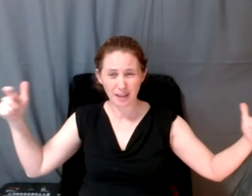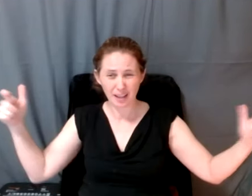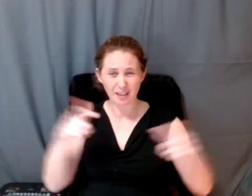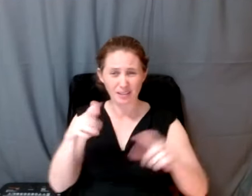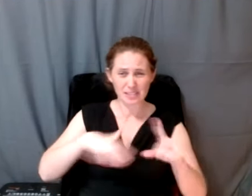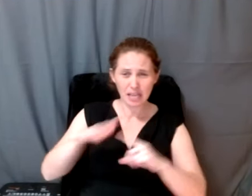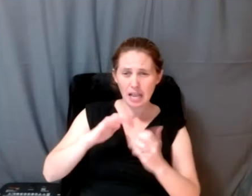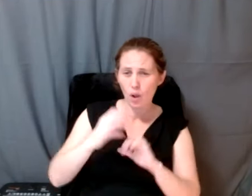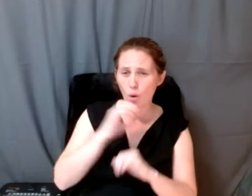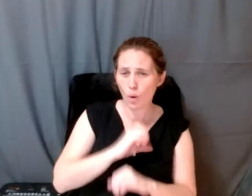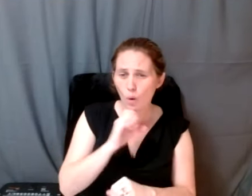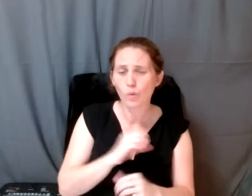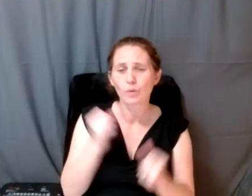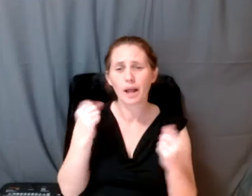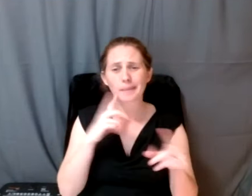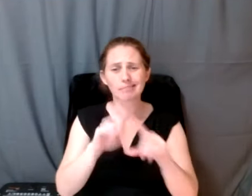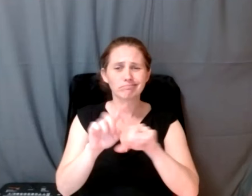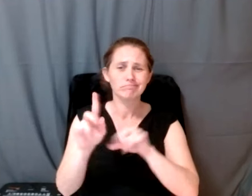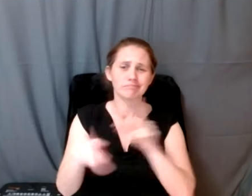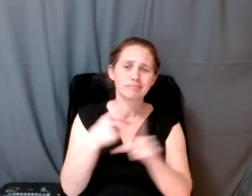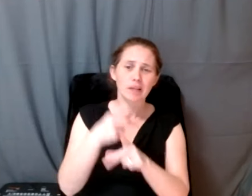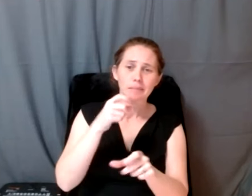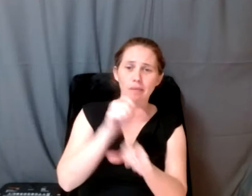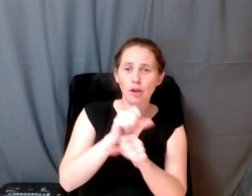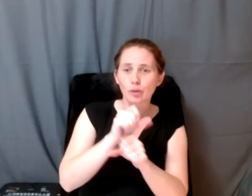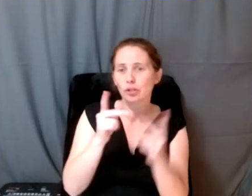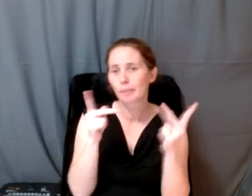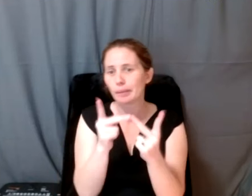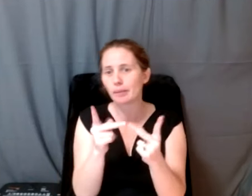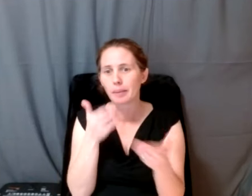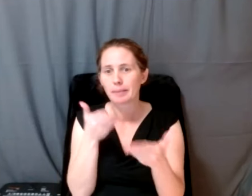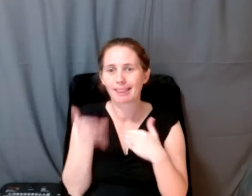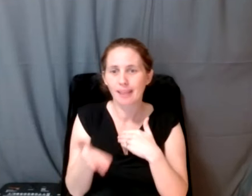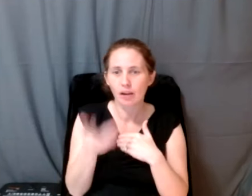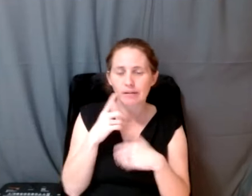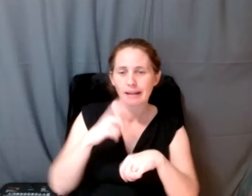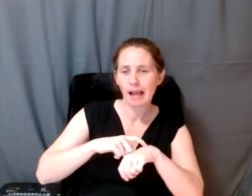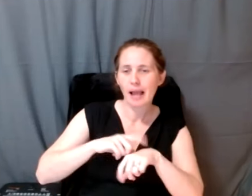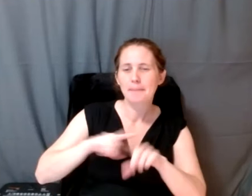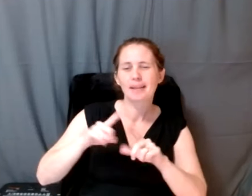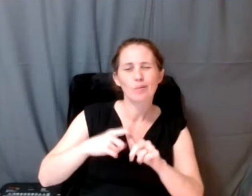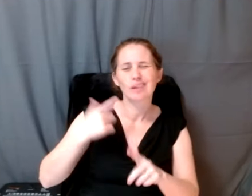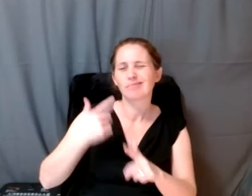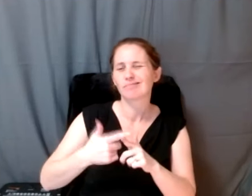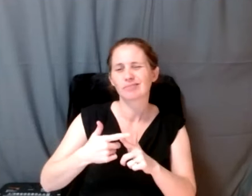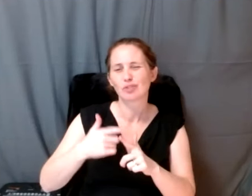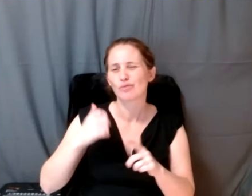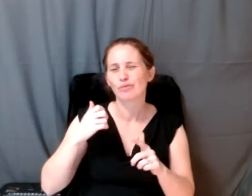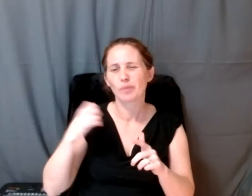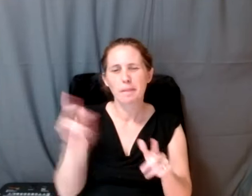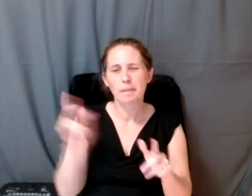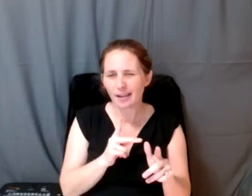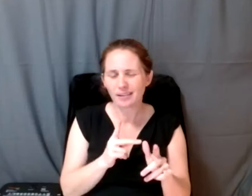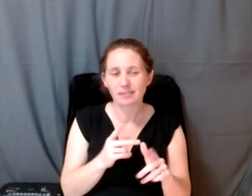how old it is, how many different types of occupation or peoples might have been present there. But then we rarely actually return to this.